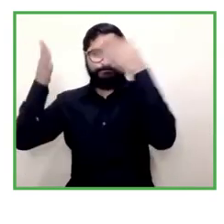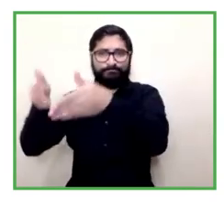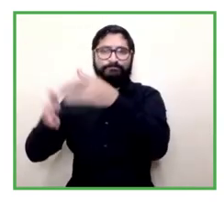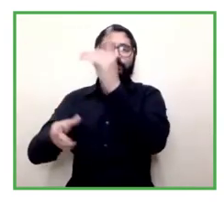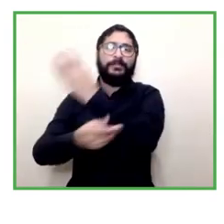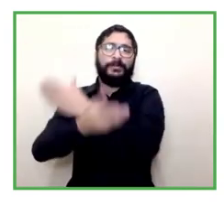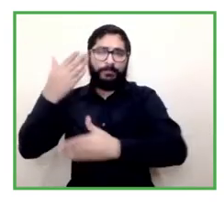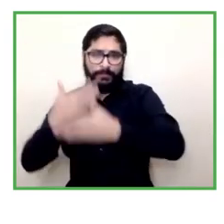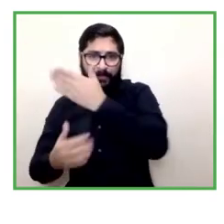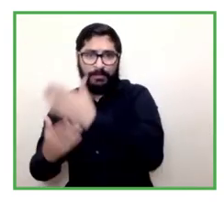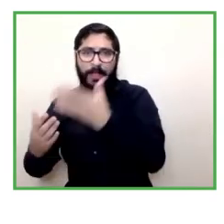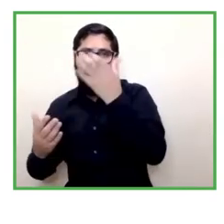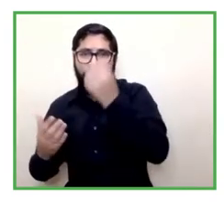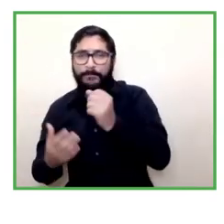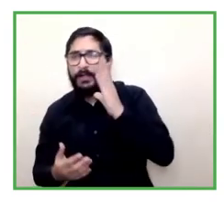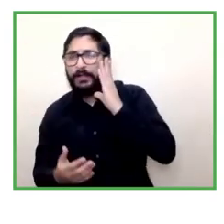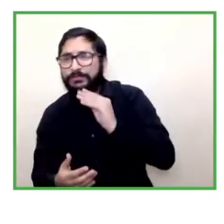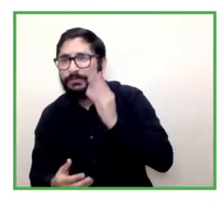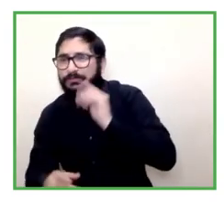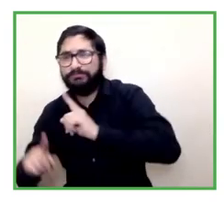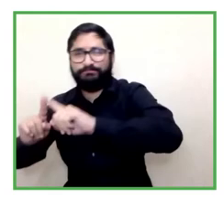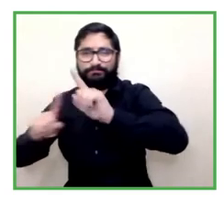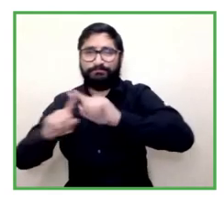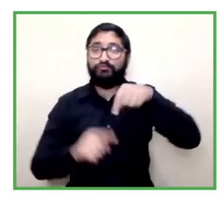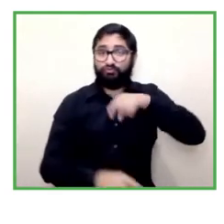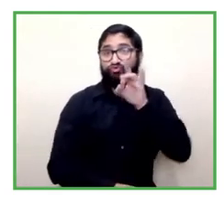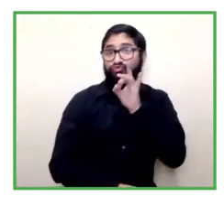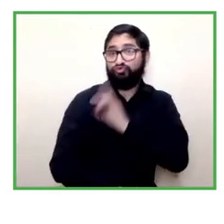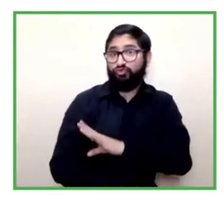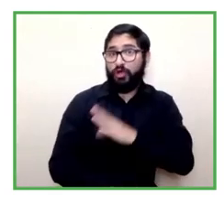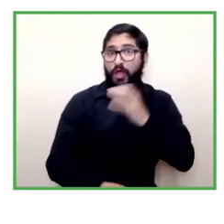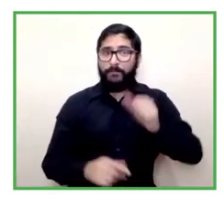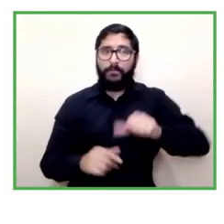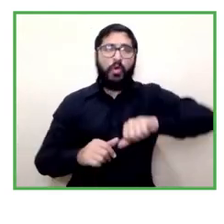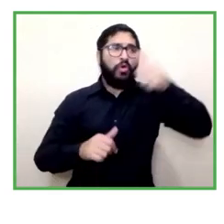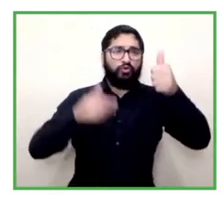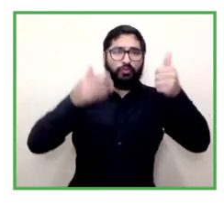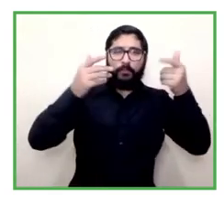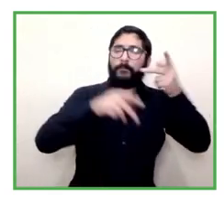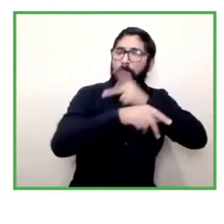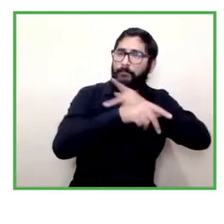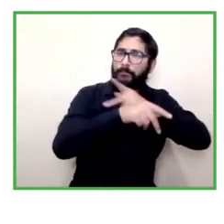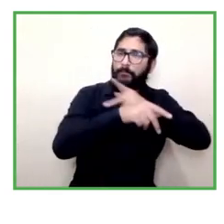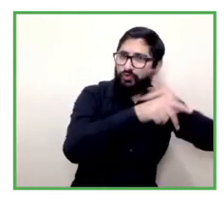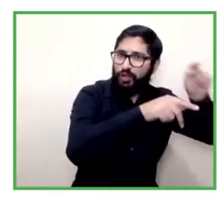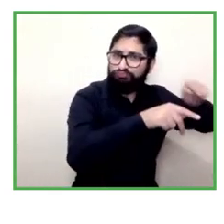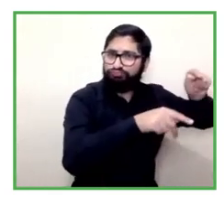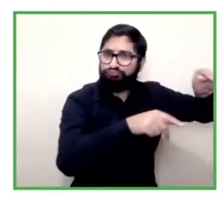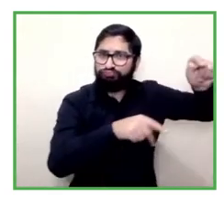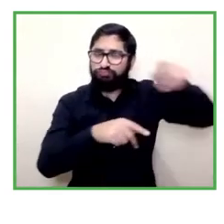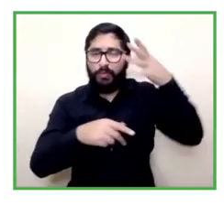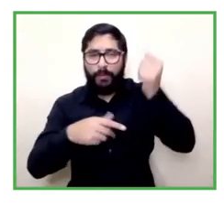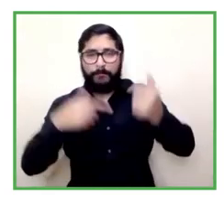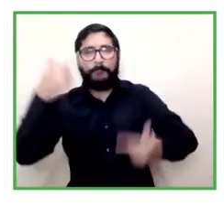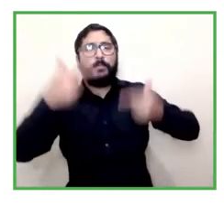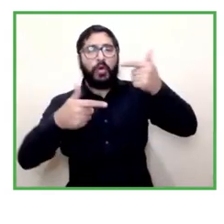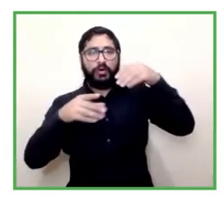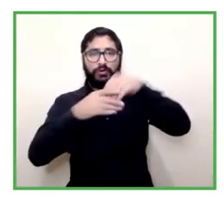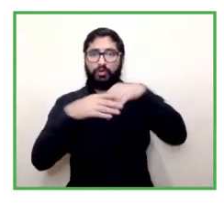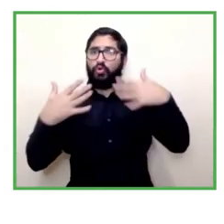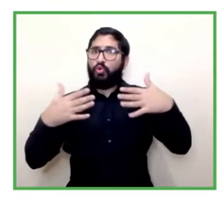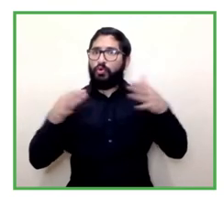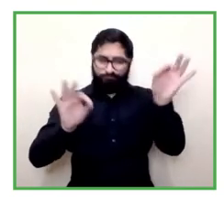about which there's not necessarily so much experience so a very well-designed